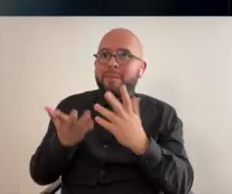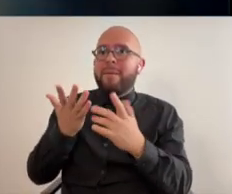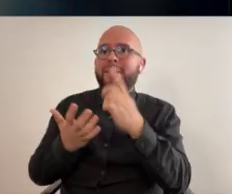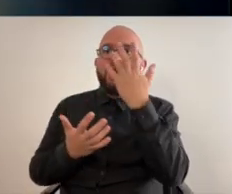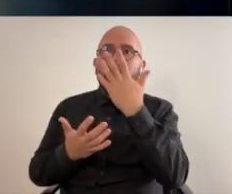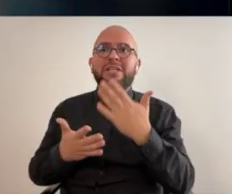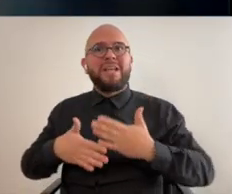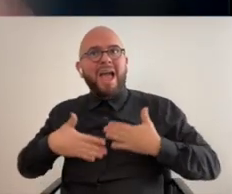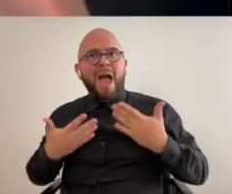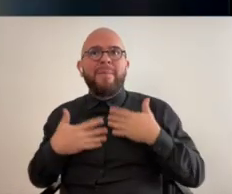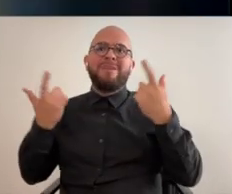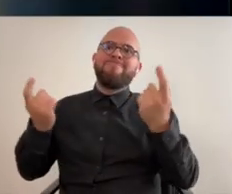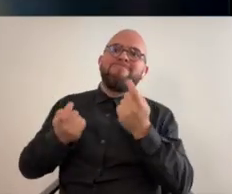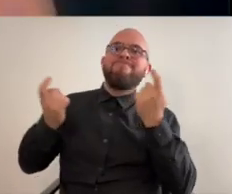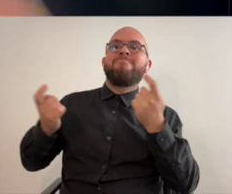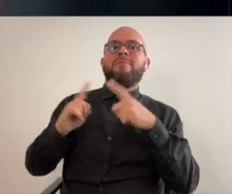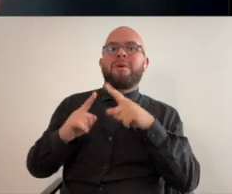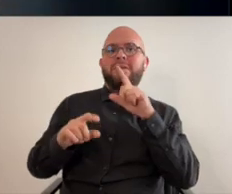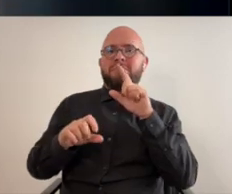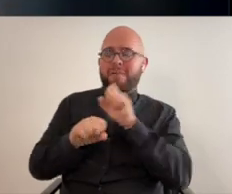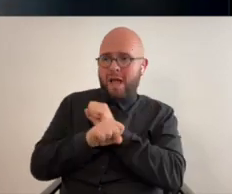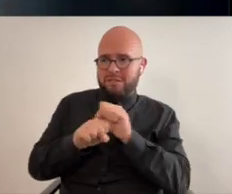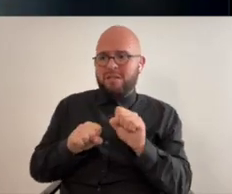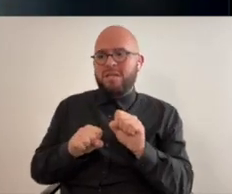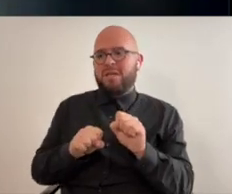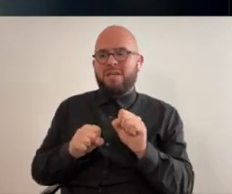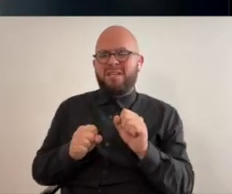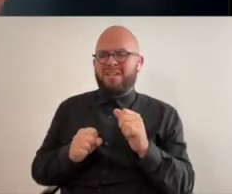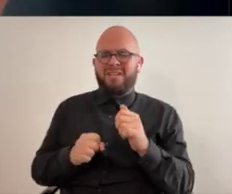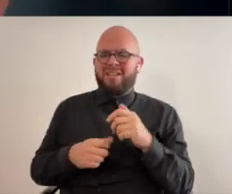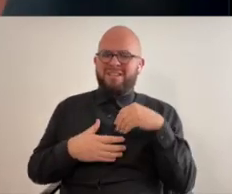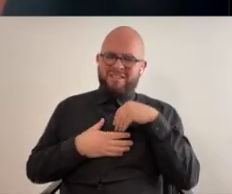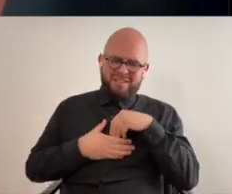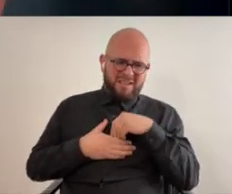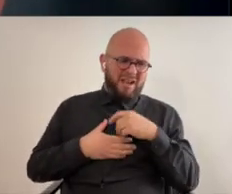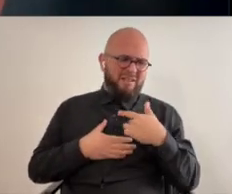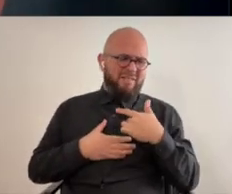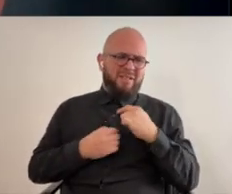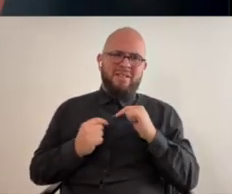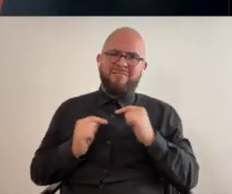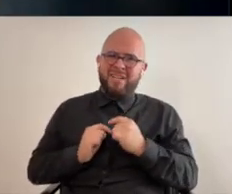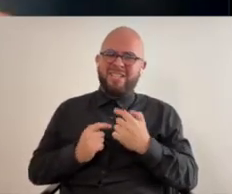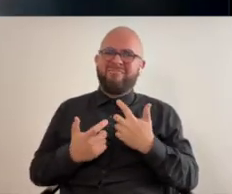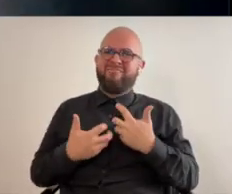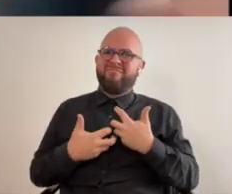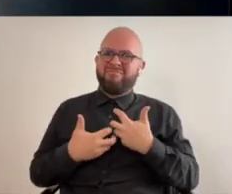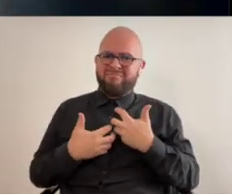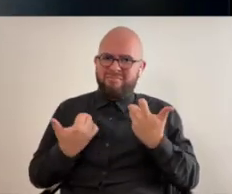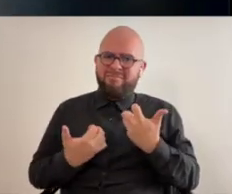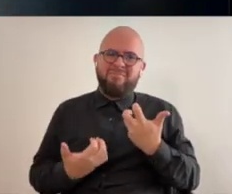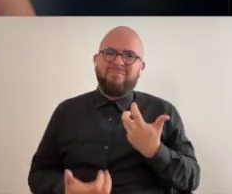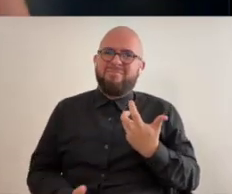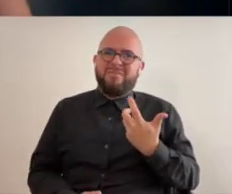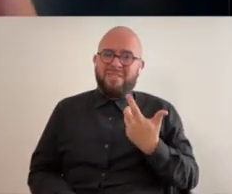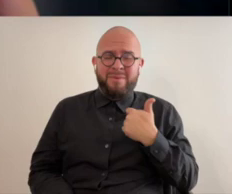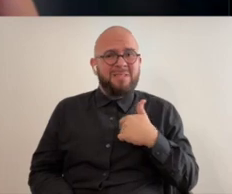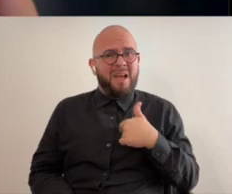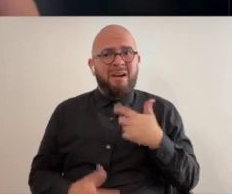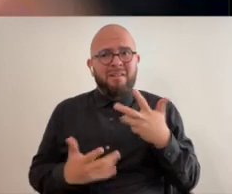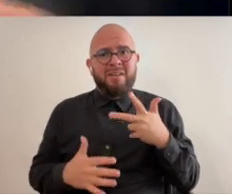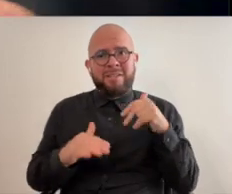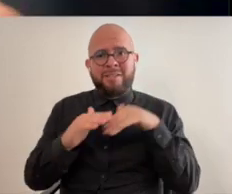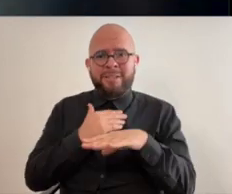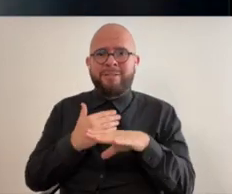looks very joyous and celebratory but it's actually coming from this place of of pain and anger because